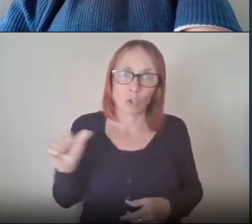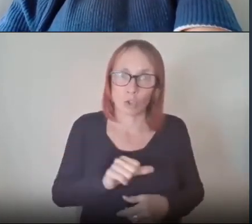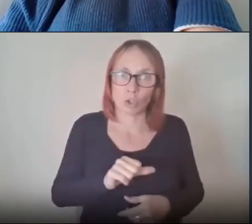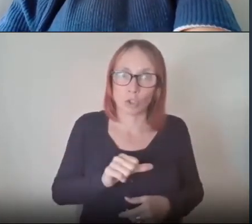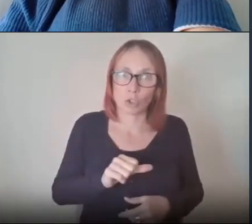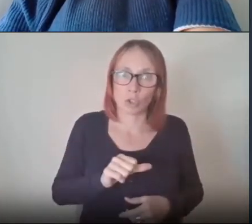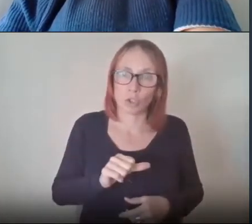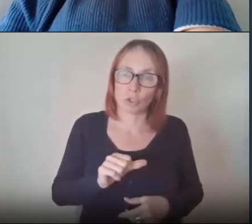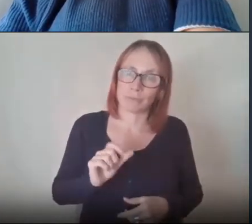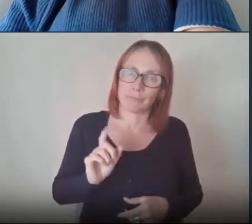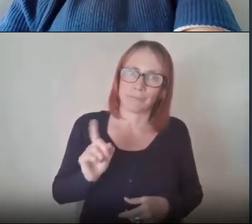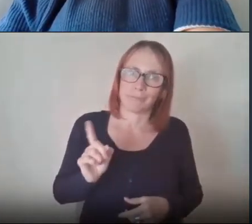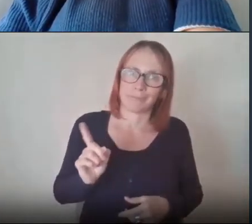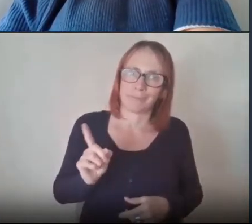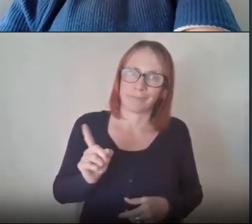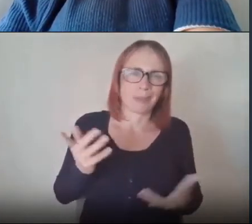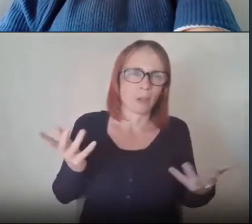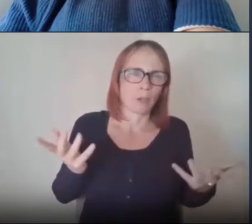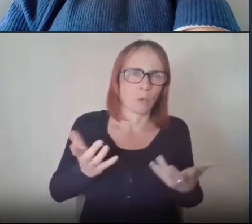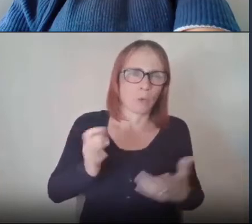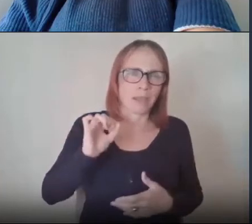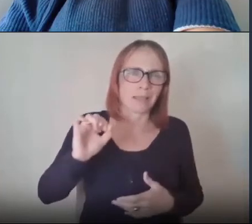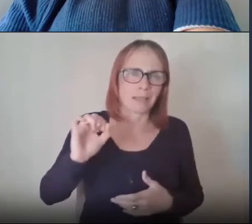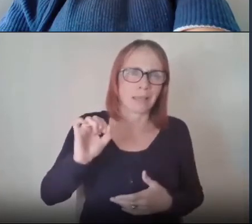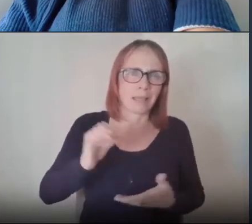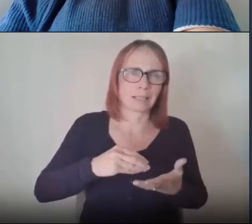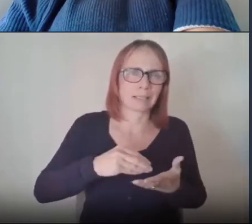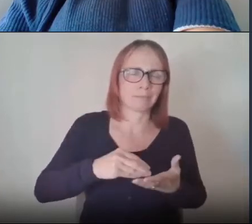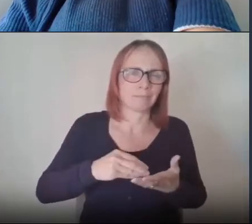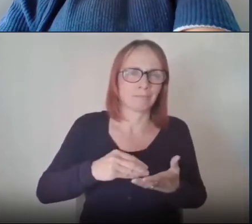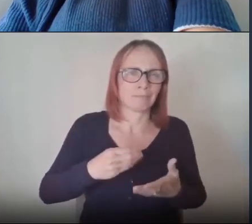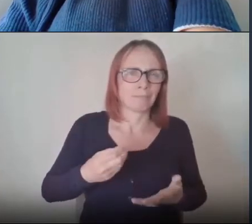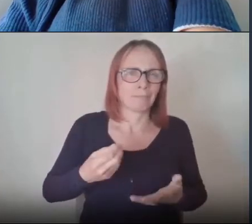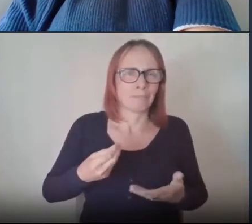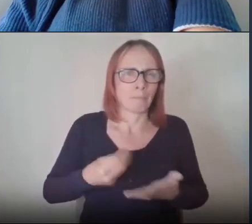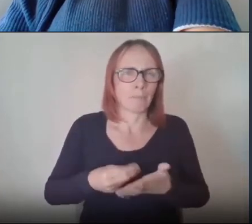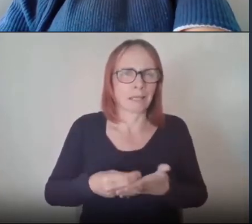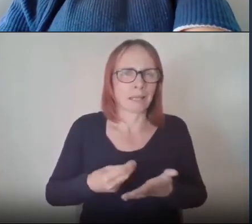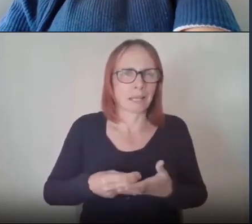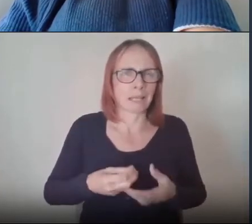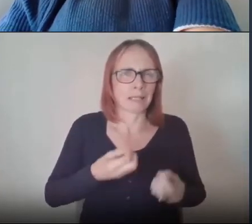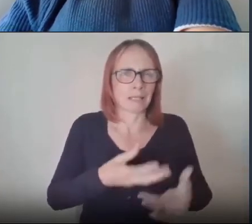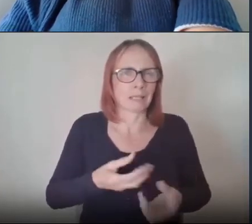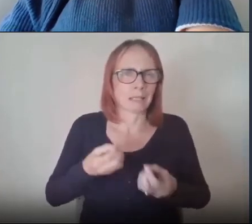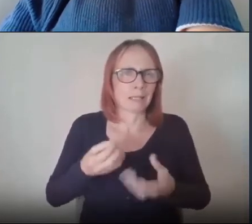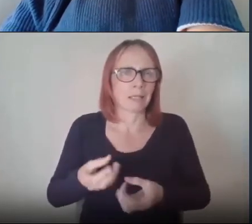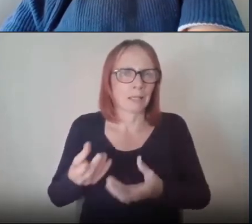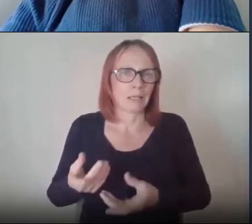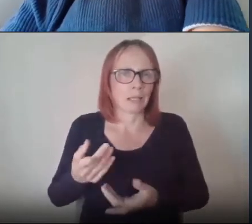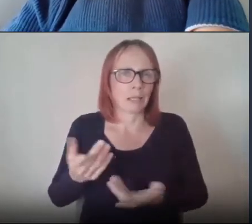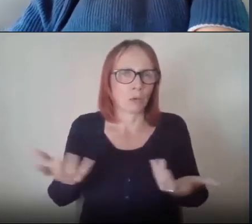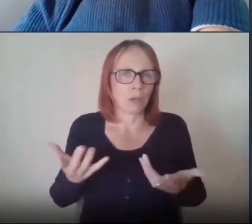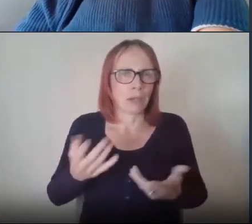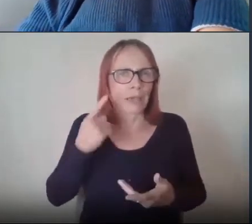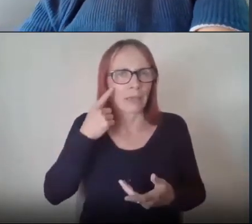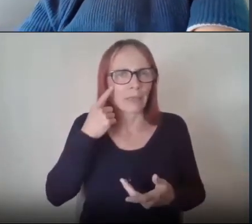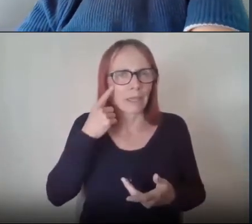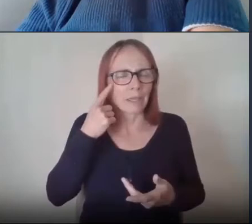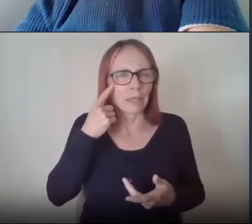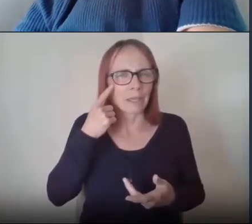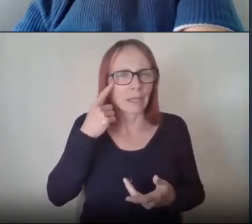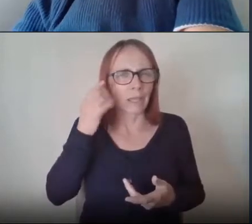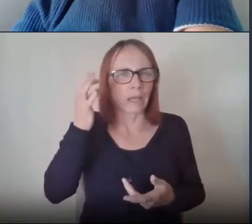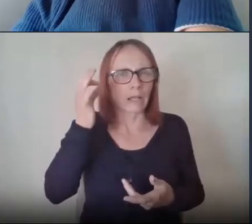where they spend their money now if you look at five council as an example i think their budget is say 700